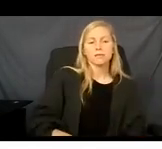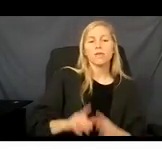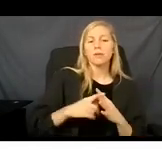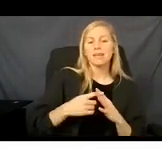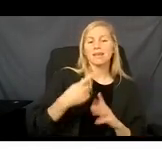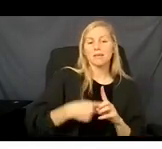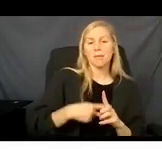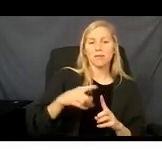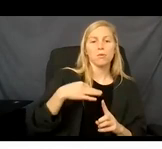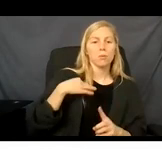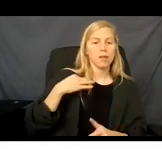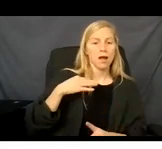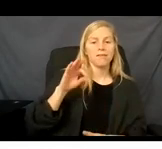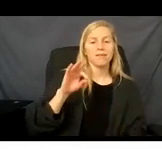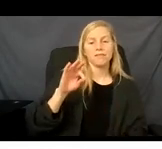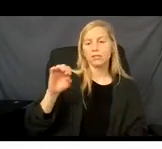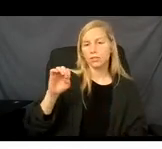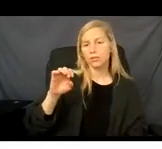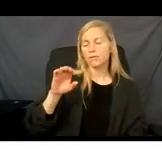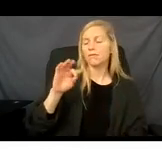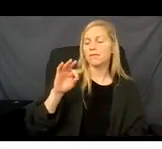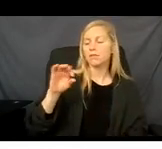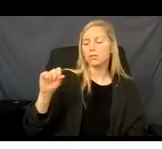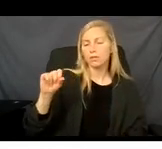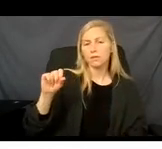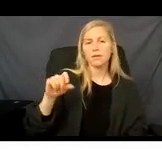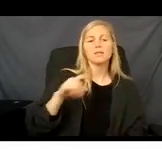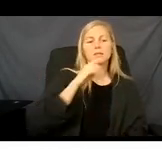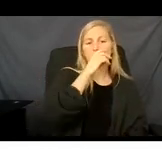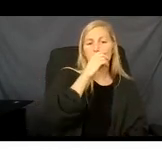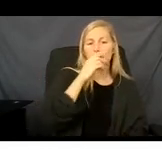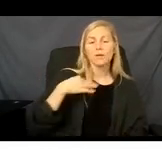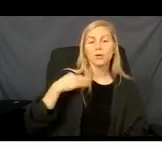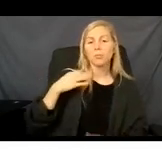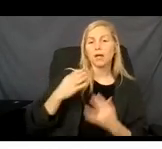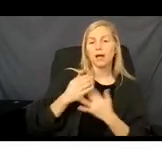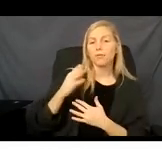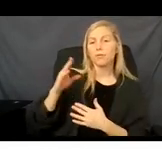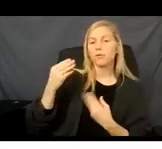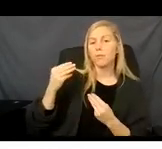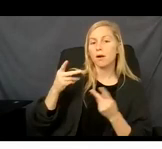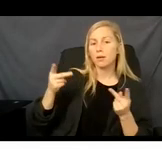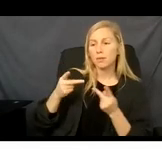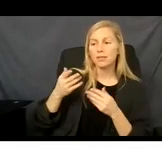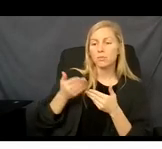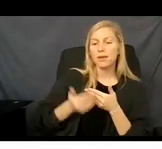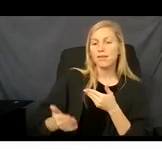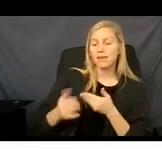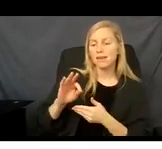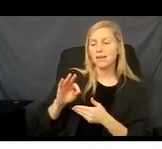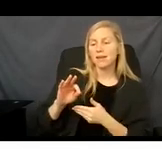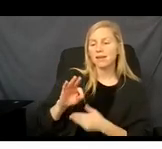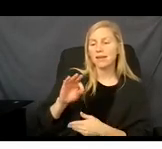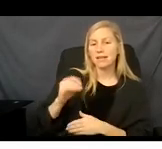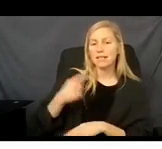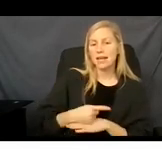application. Based on the fact that they applied through the marketplace within 90 days of losing their LDSS coverage,